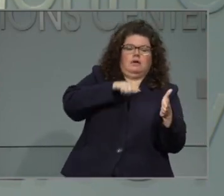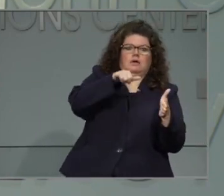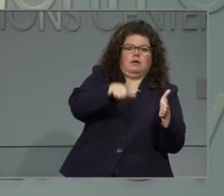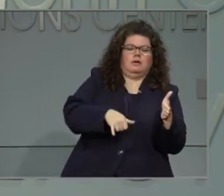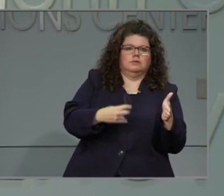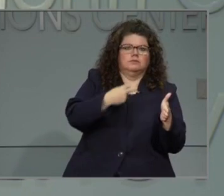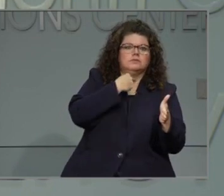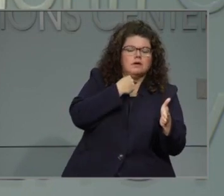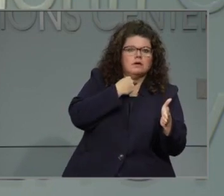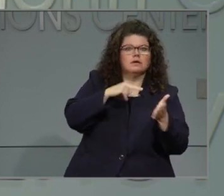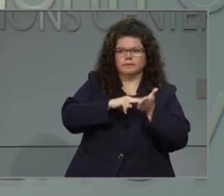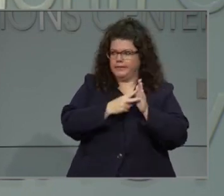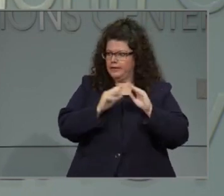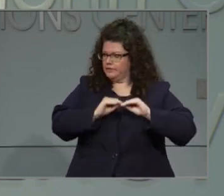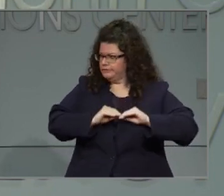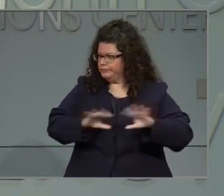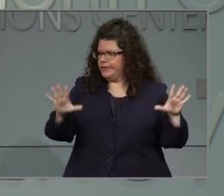virus.